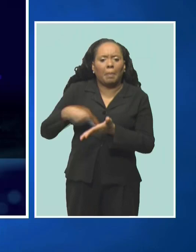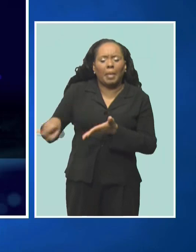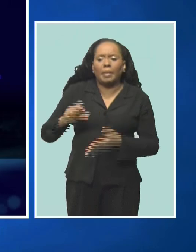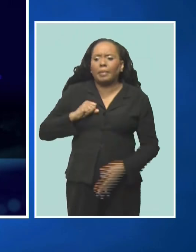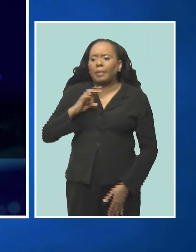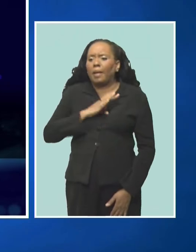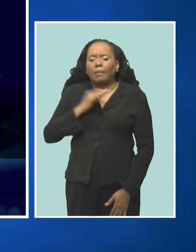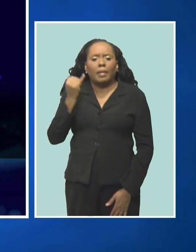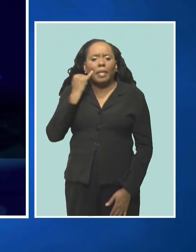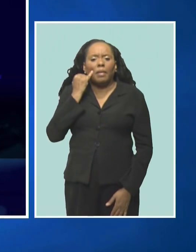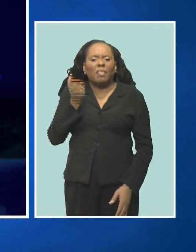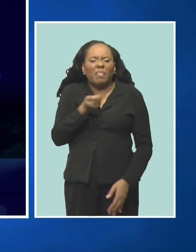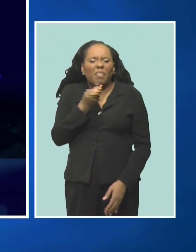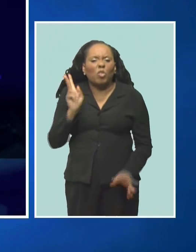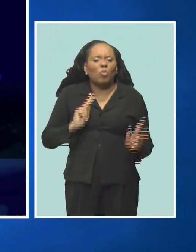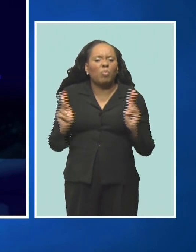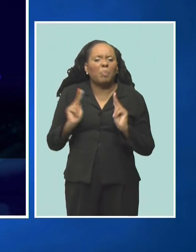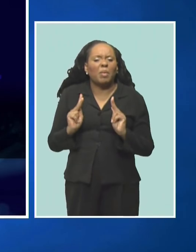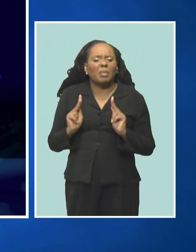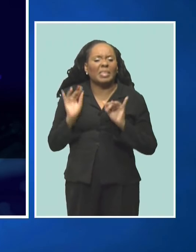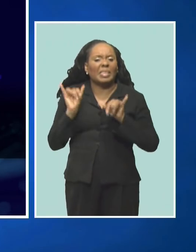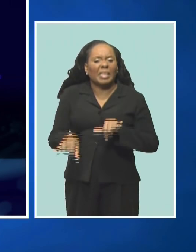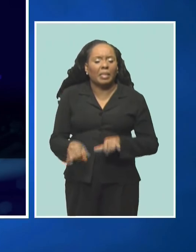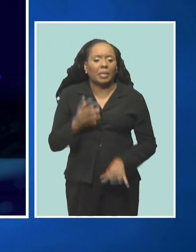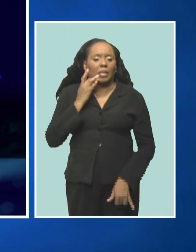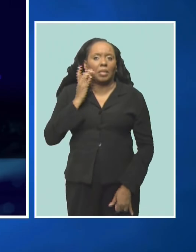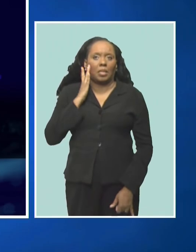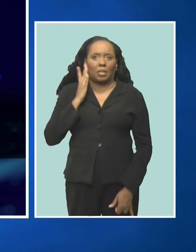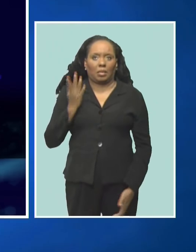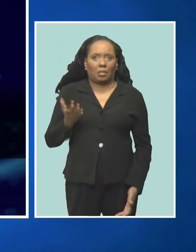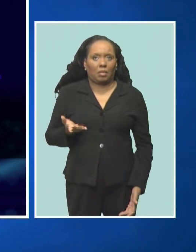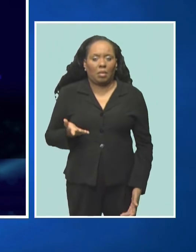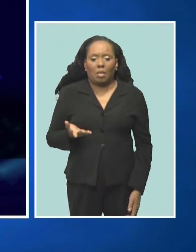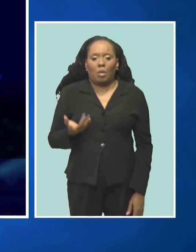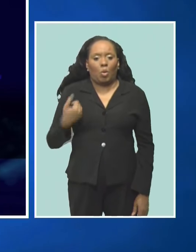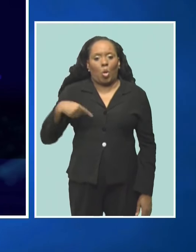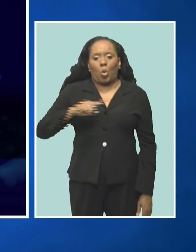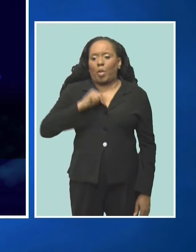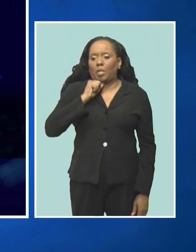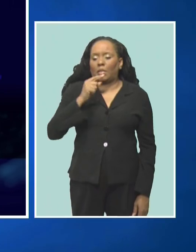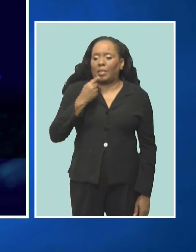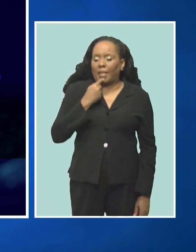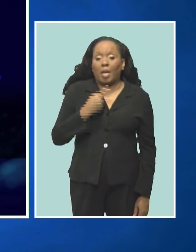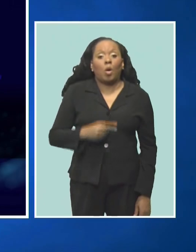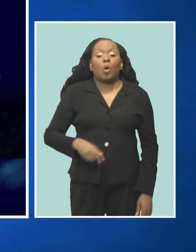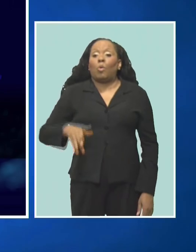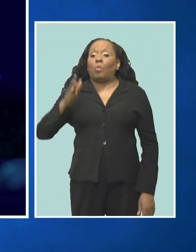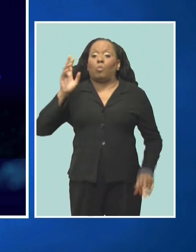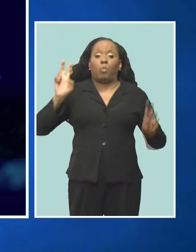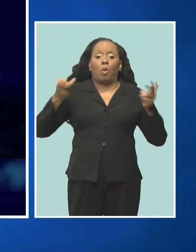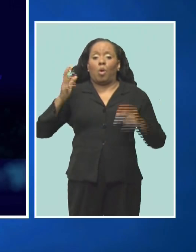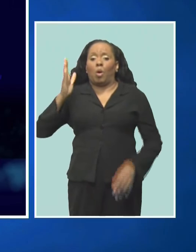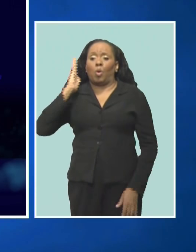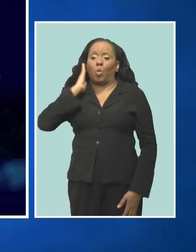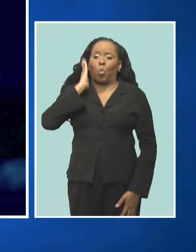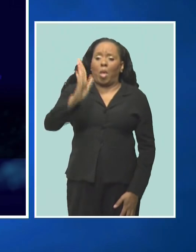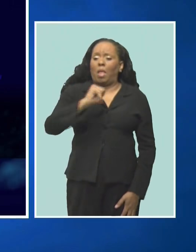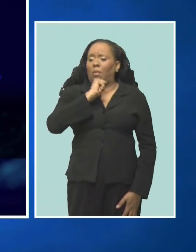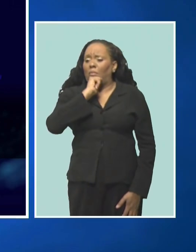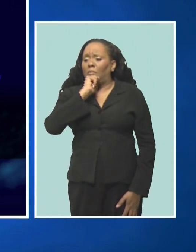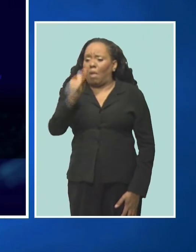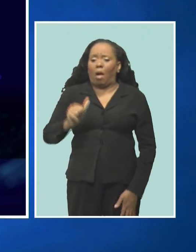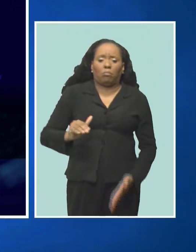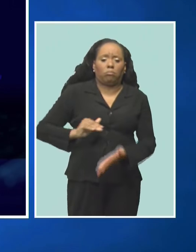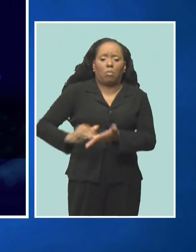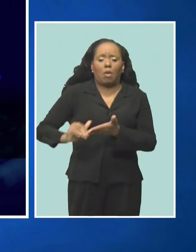that was what was said. But it wasn't written in stone that this is the only thing that we will do. We said this is what we